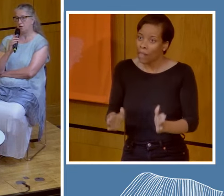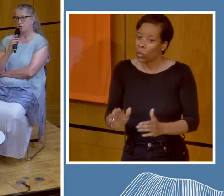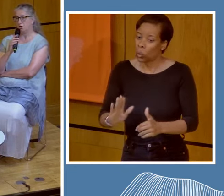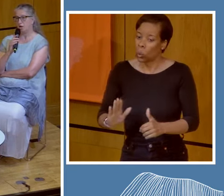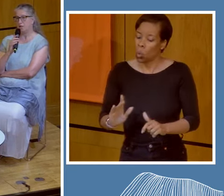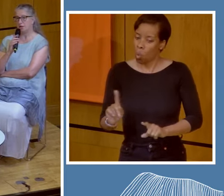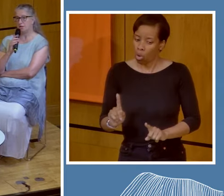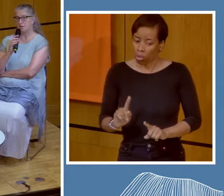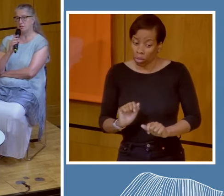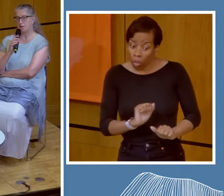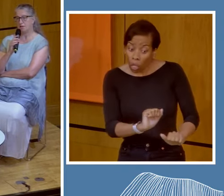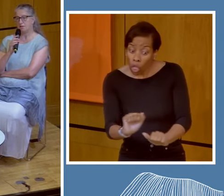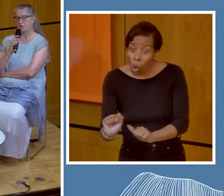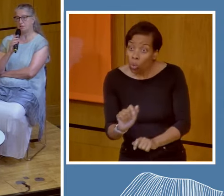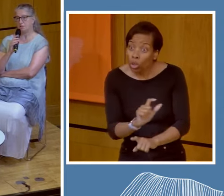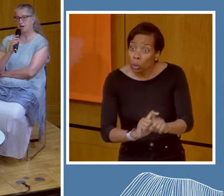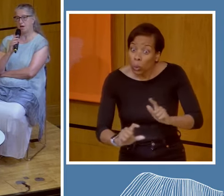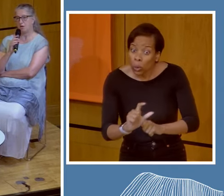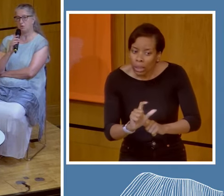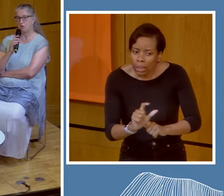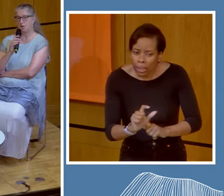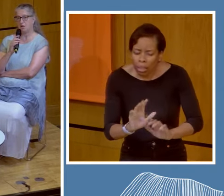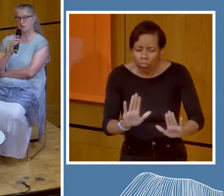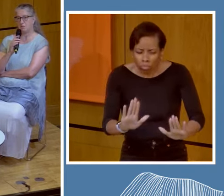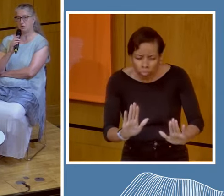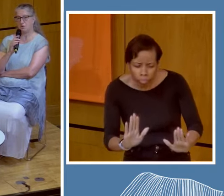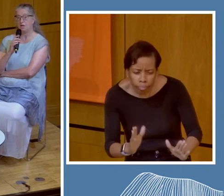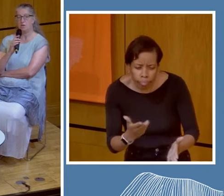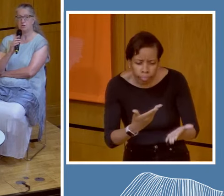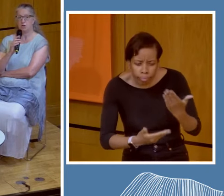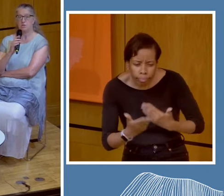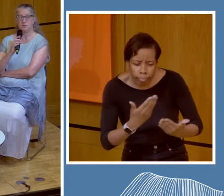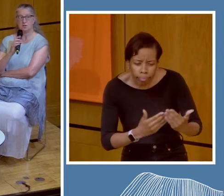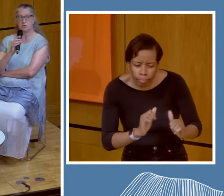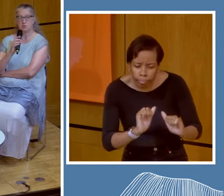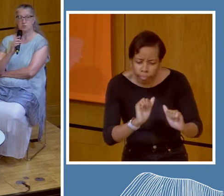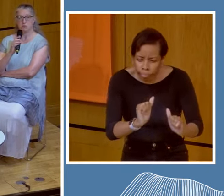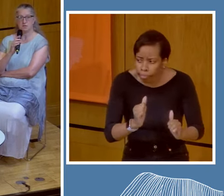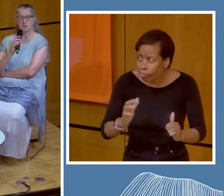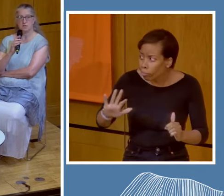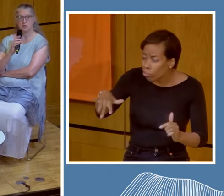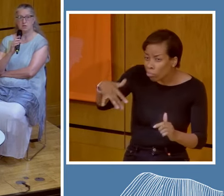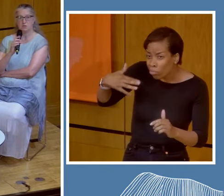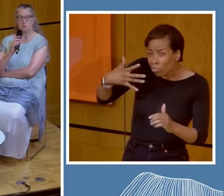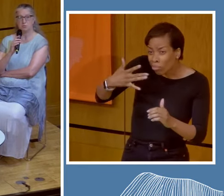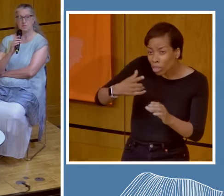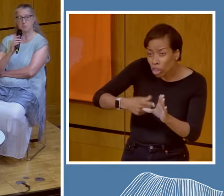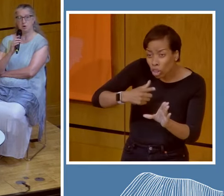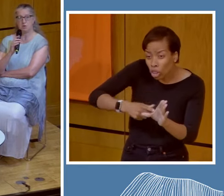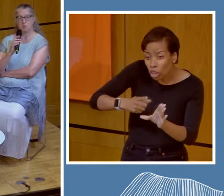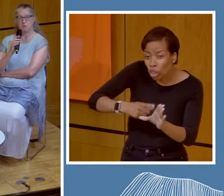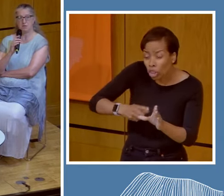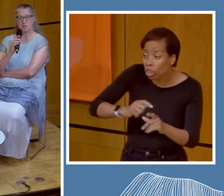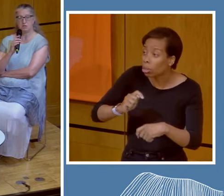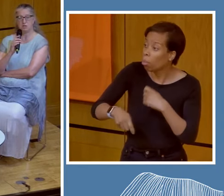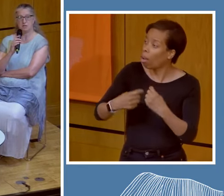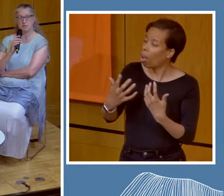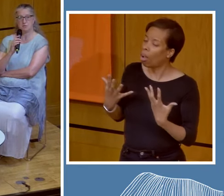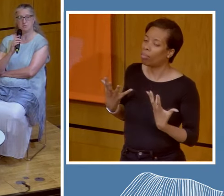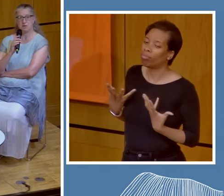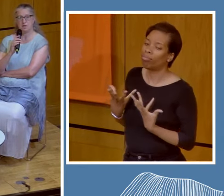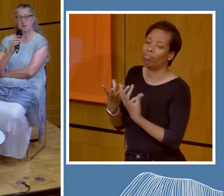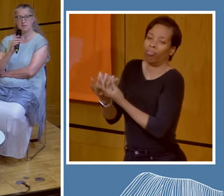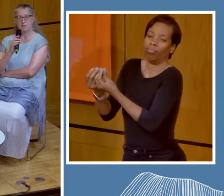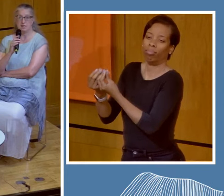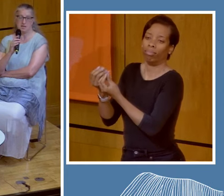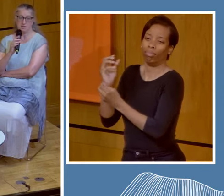trying to understand how they have learned over centuries to be part of nature, to